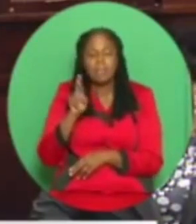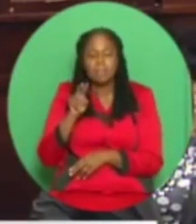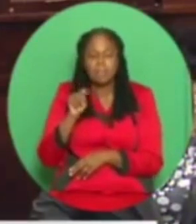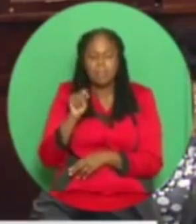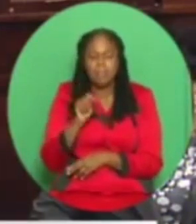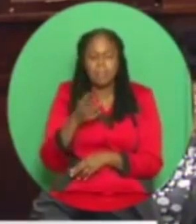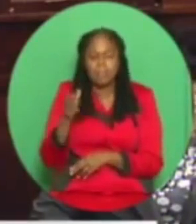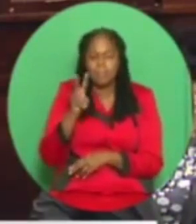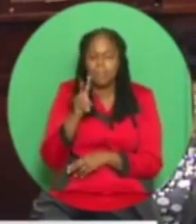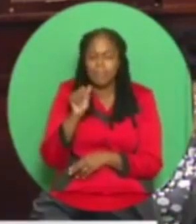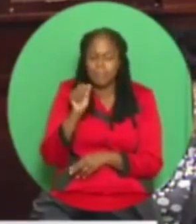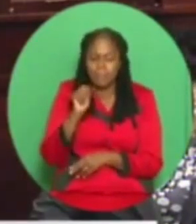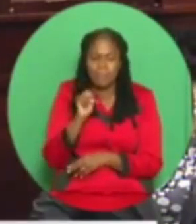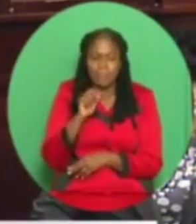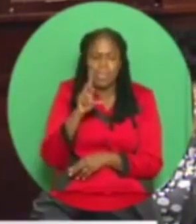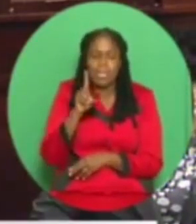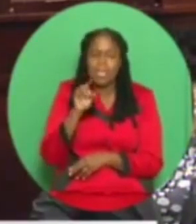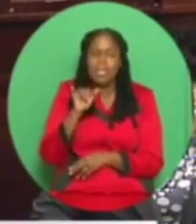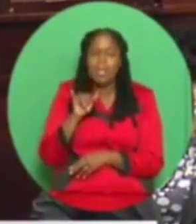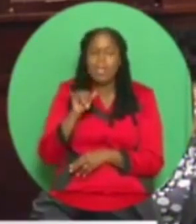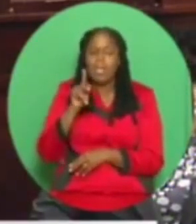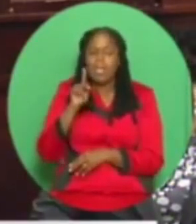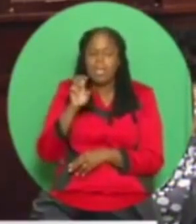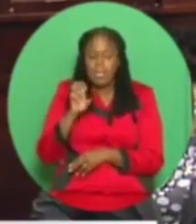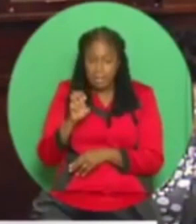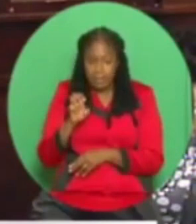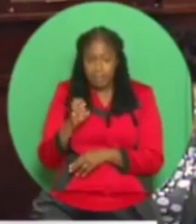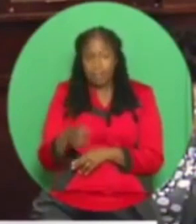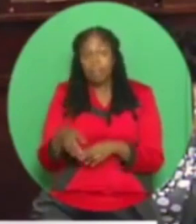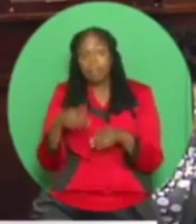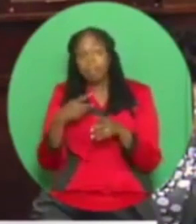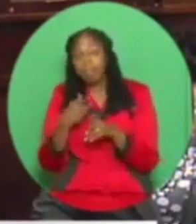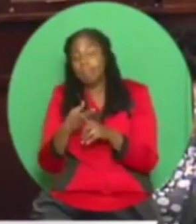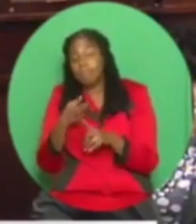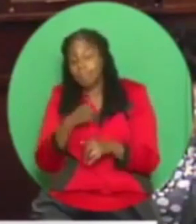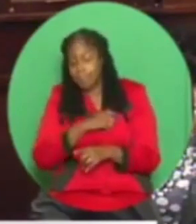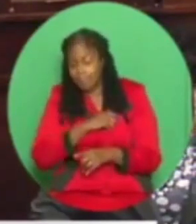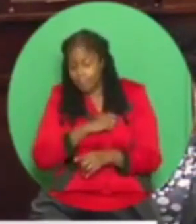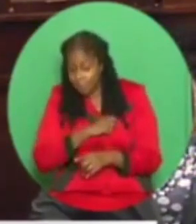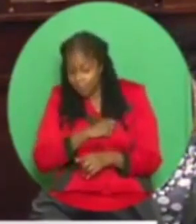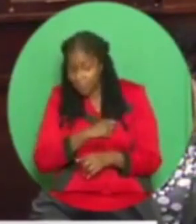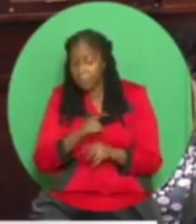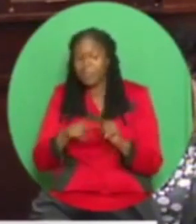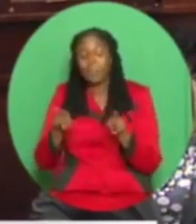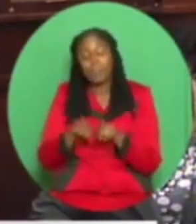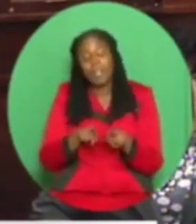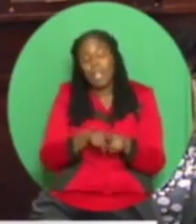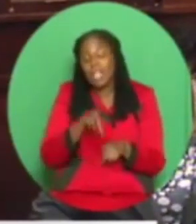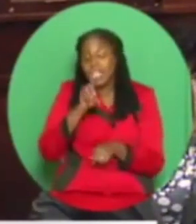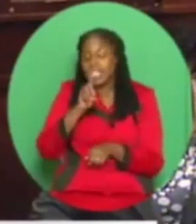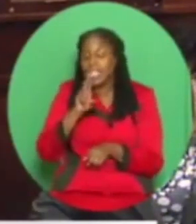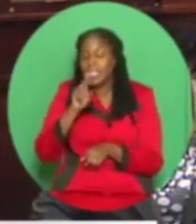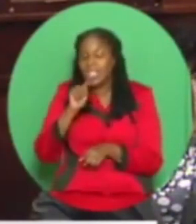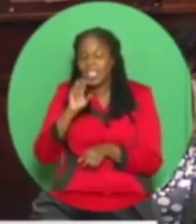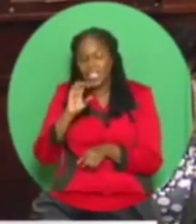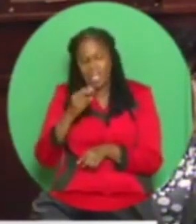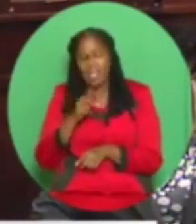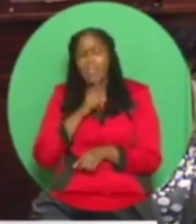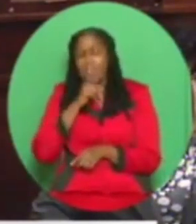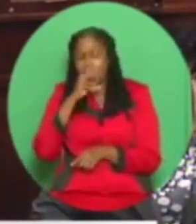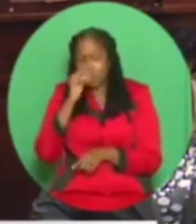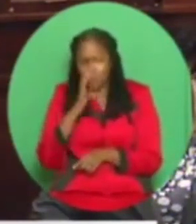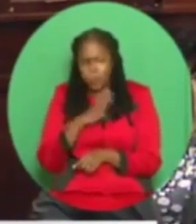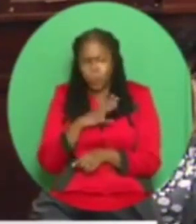So we check him out again. He's Dutch-Canadian. And Madam Speaker, he's spoken about this matter. He's real, I must tell you, he's real,